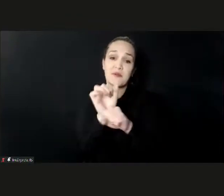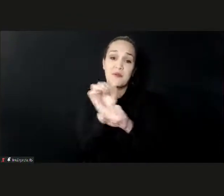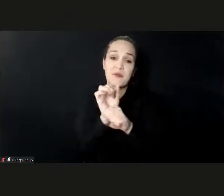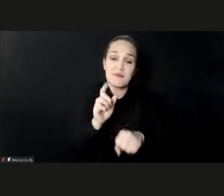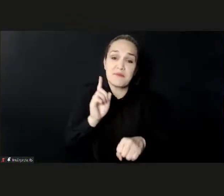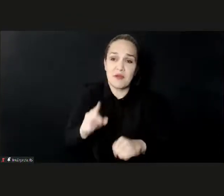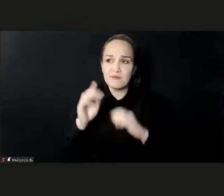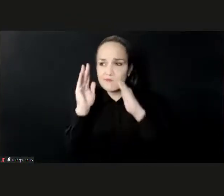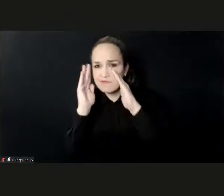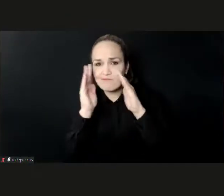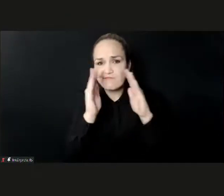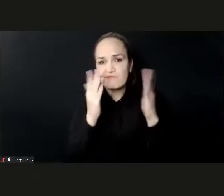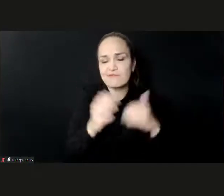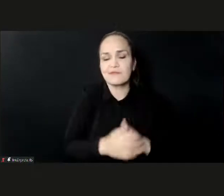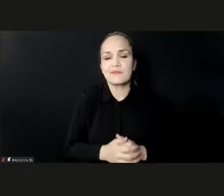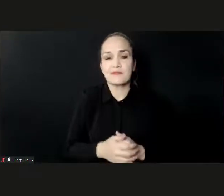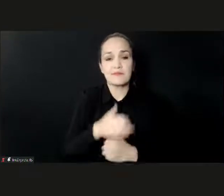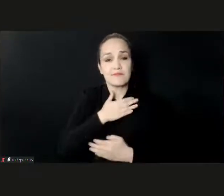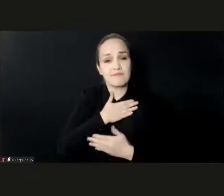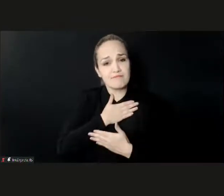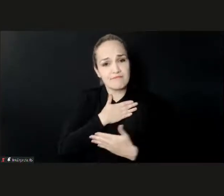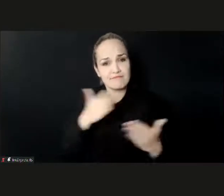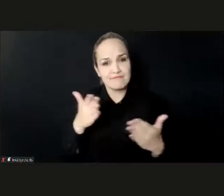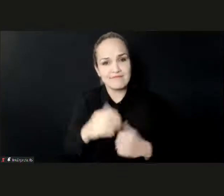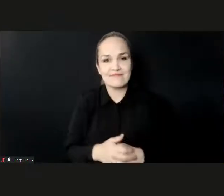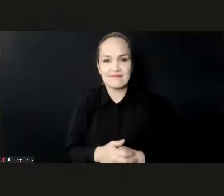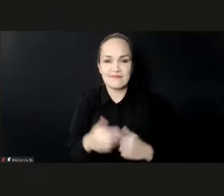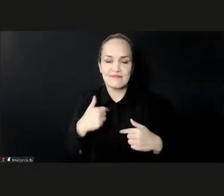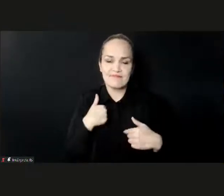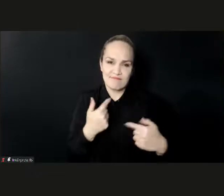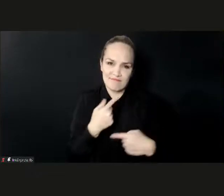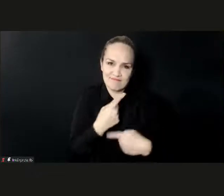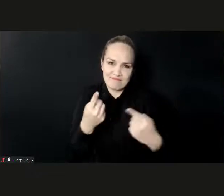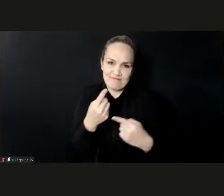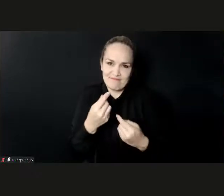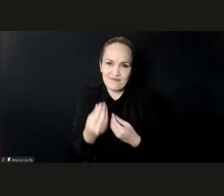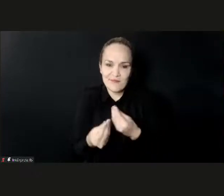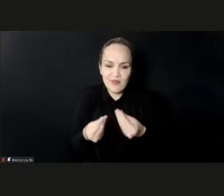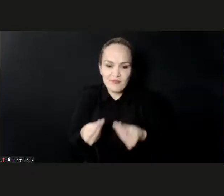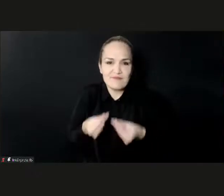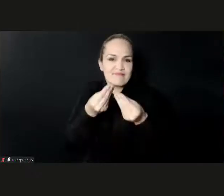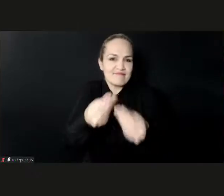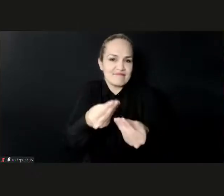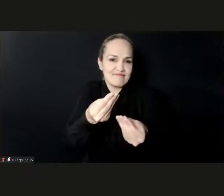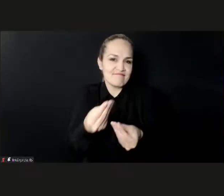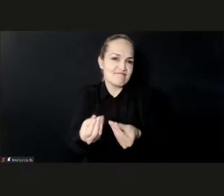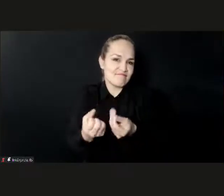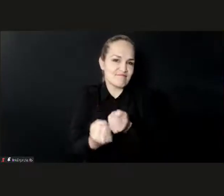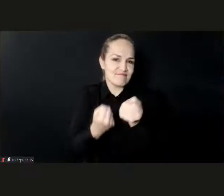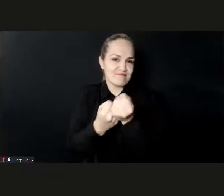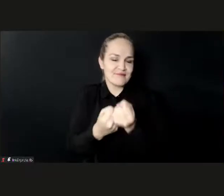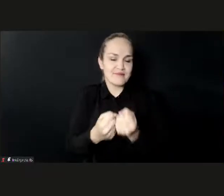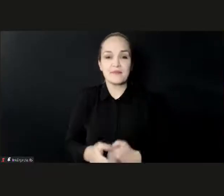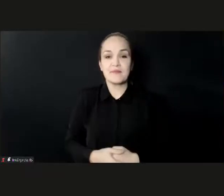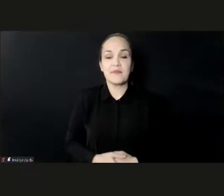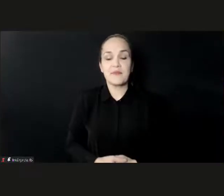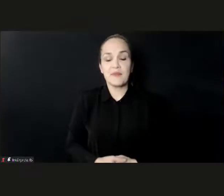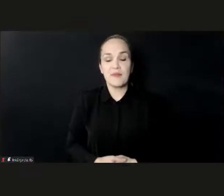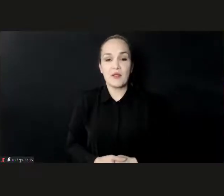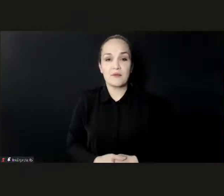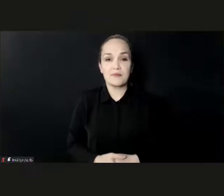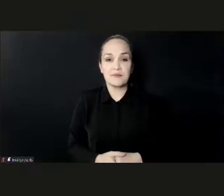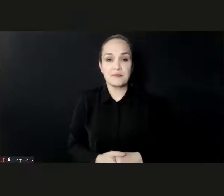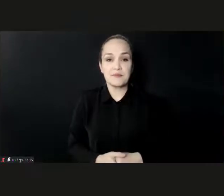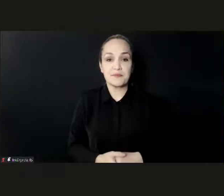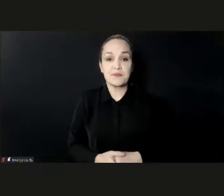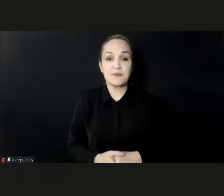contribute. Let me also say that I do have a small personal link to UNCTAD. I worked in Geneva at